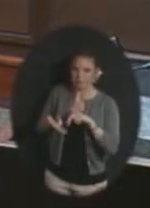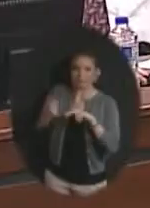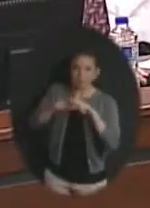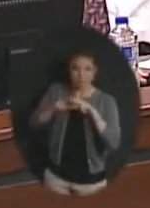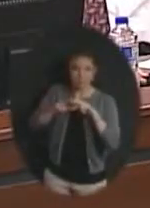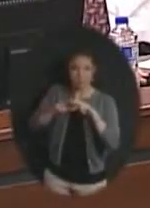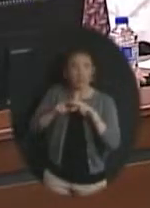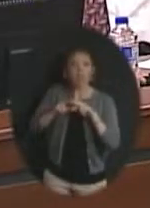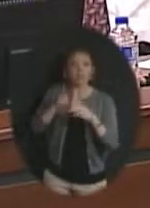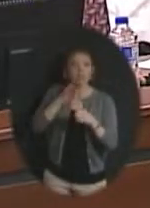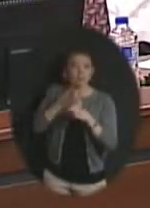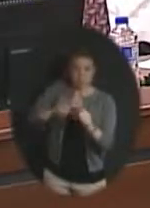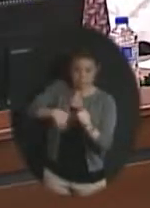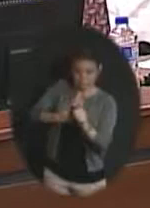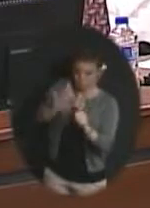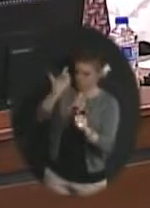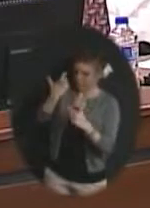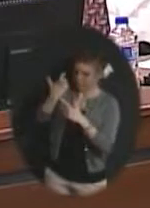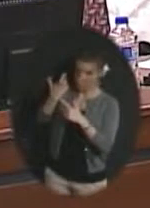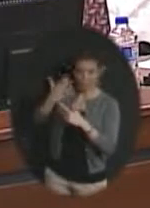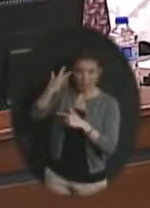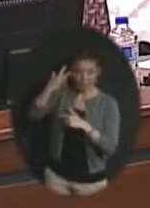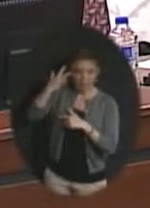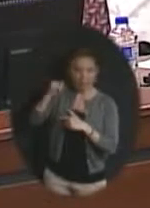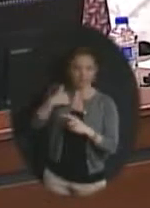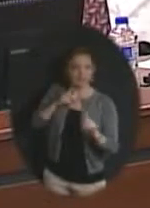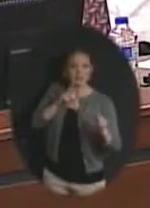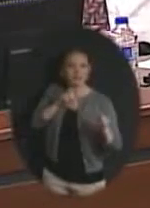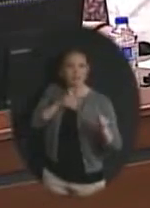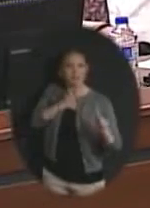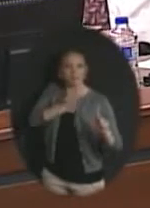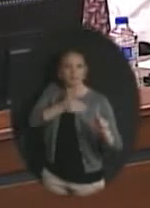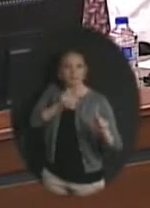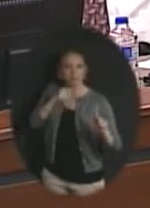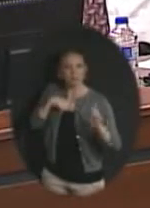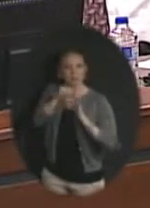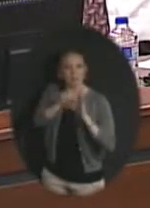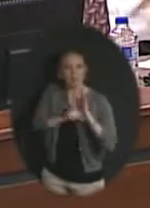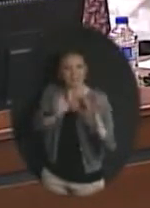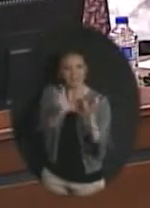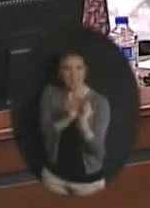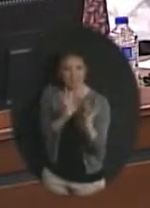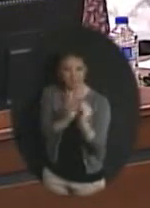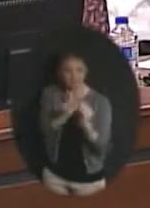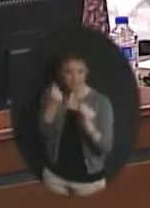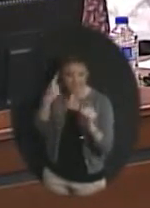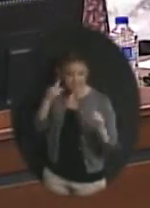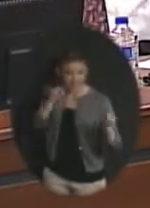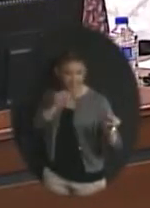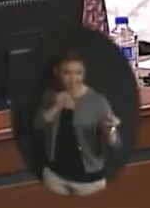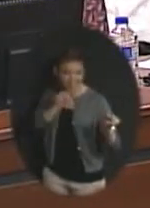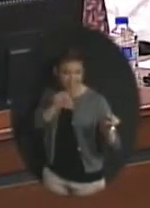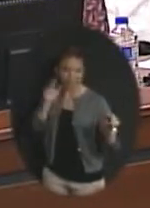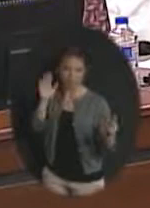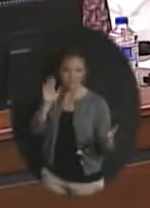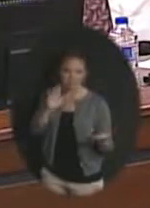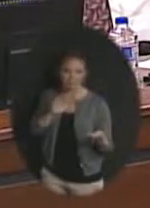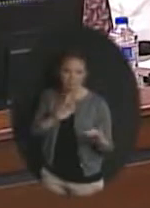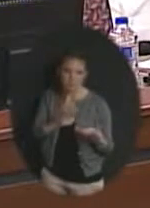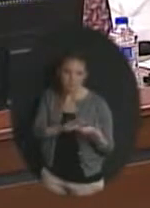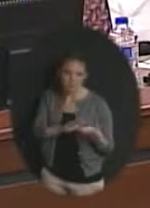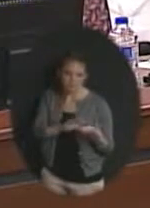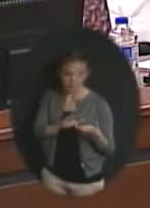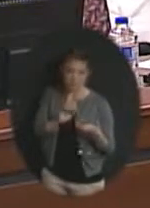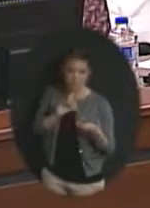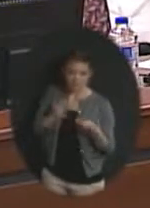the primary reason for the dues increase is that attendance at the state convention is down and that is a revenue producer